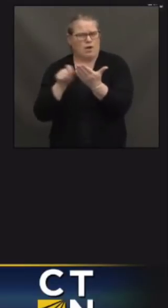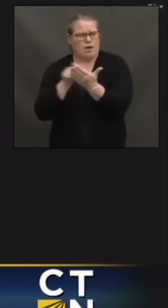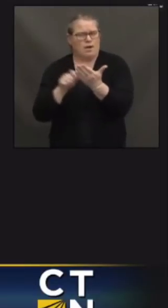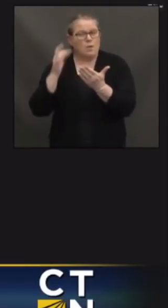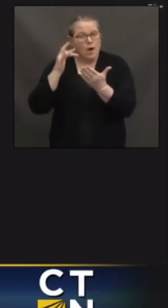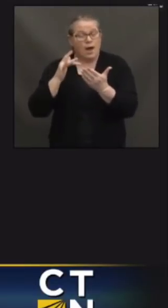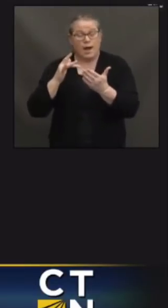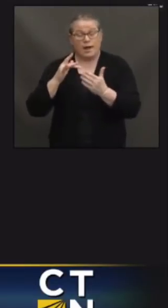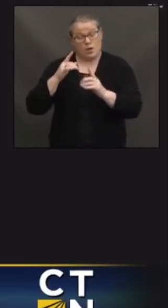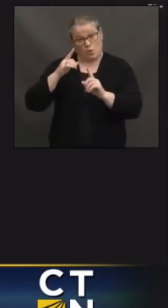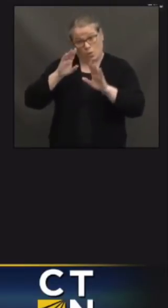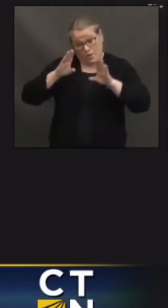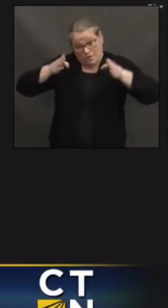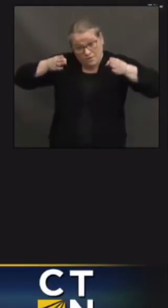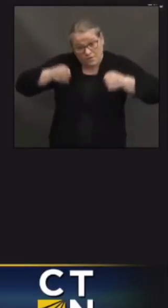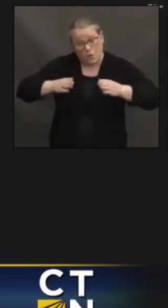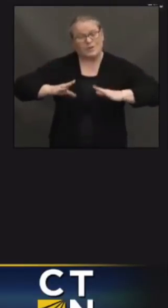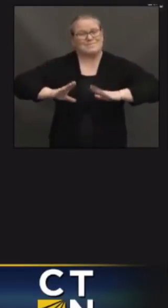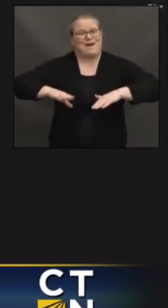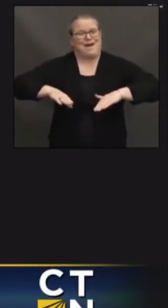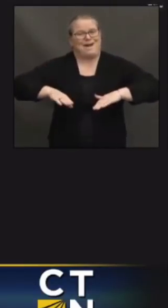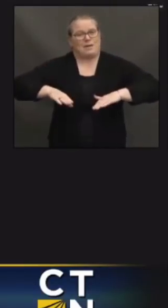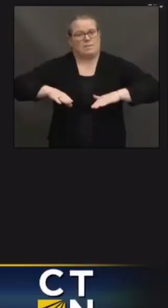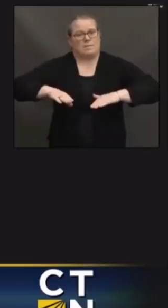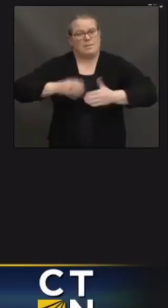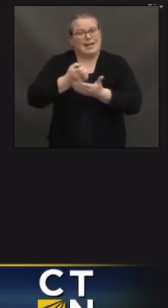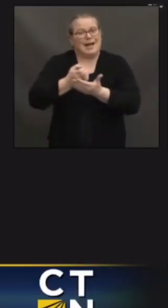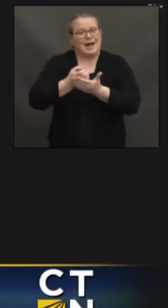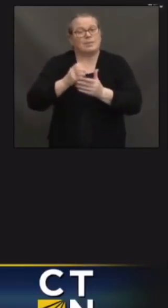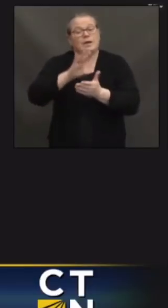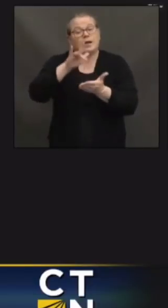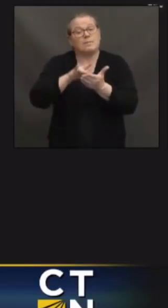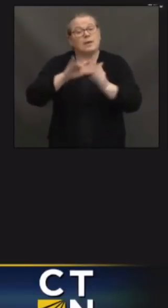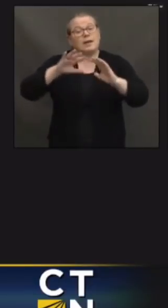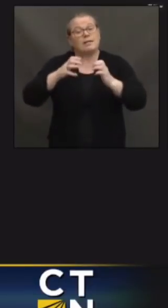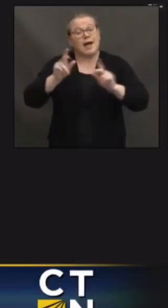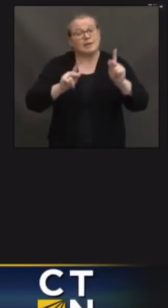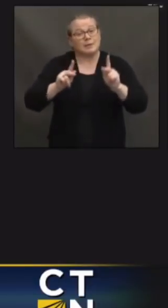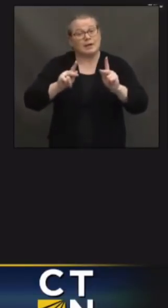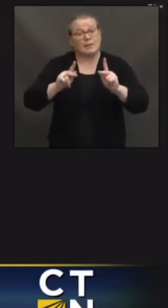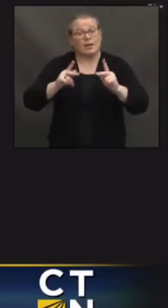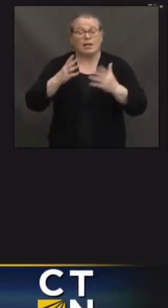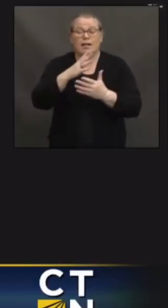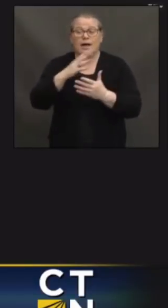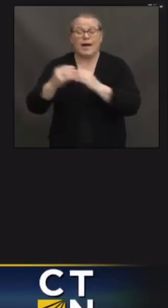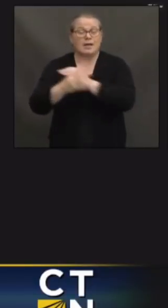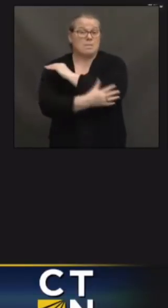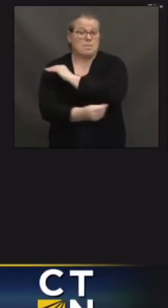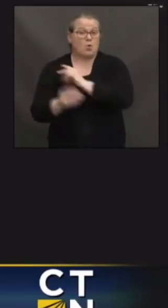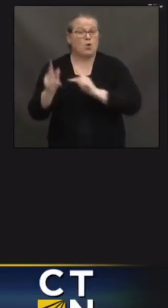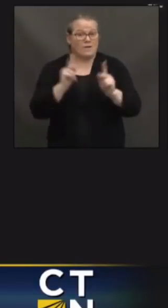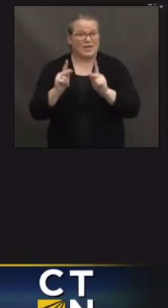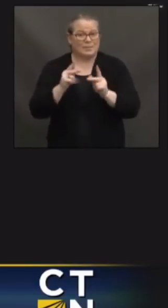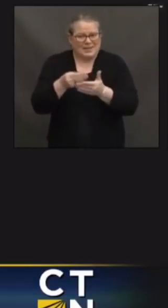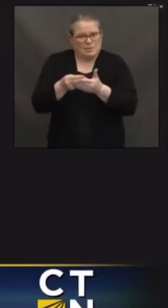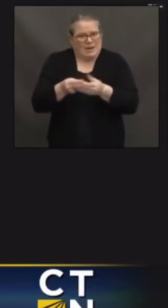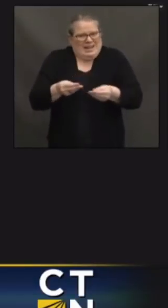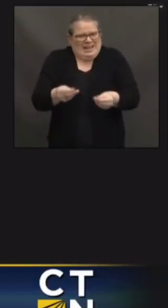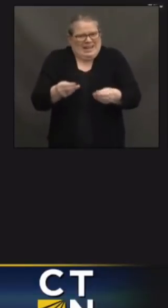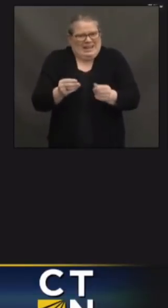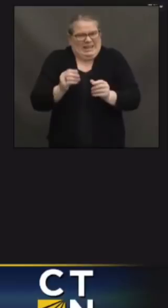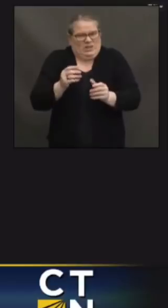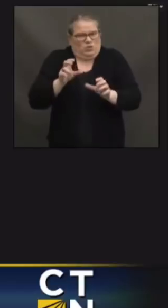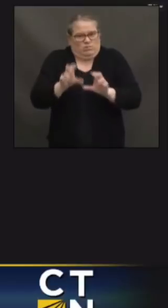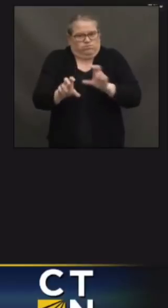the American economy, right, putting money into the middle class and into poor families' pocketbooks